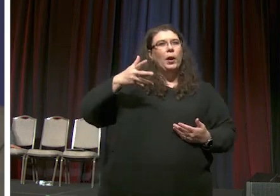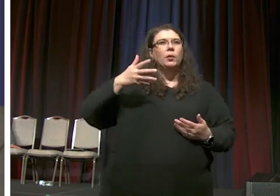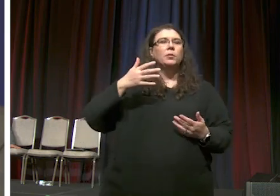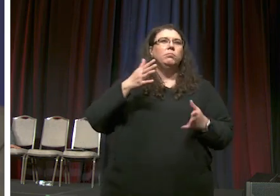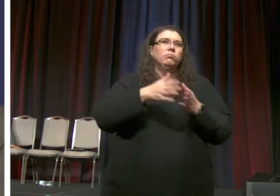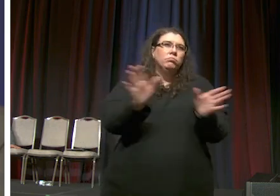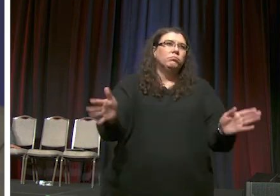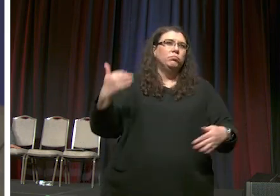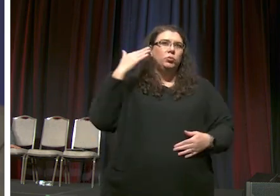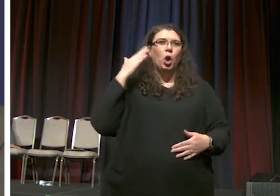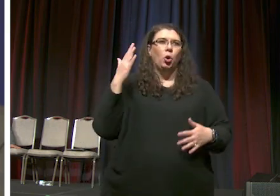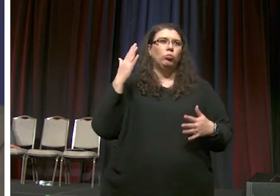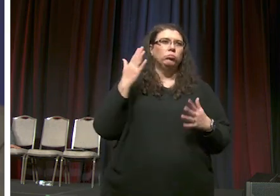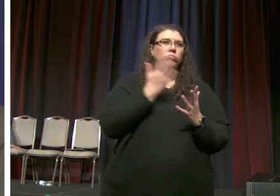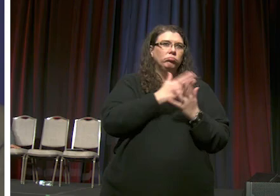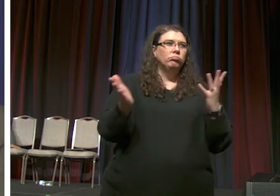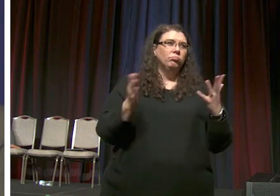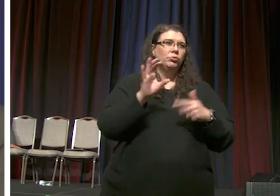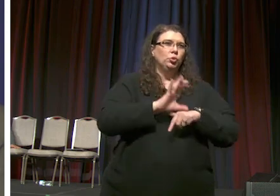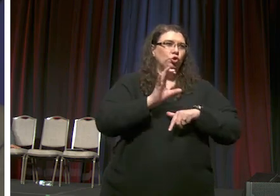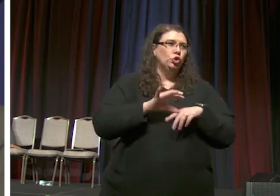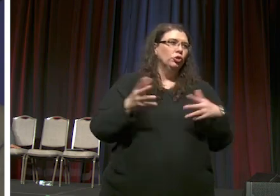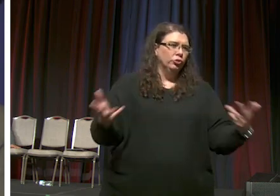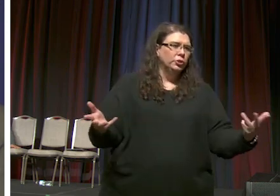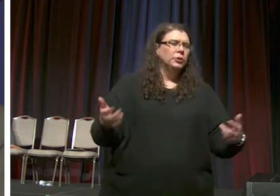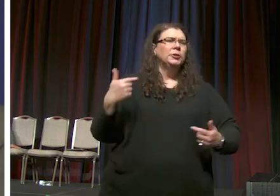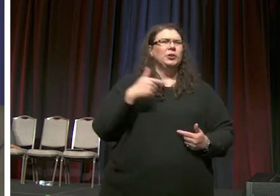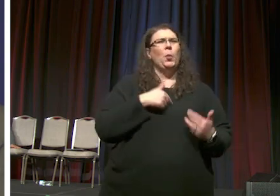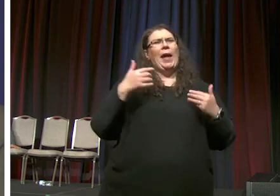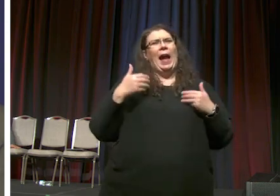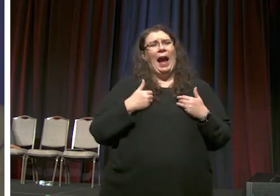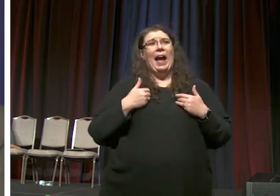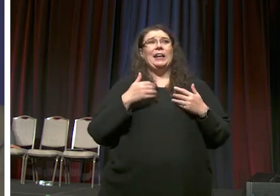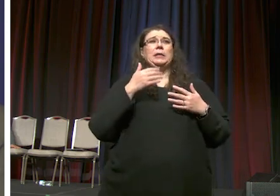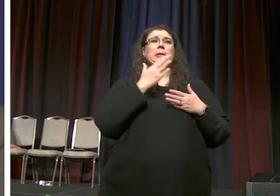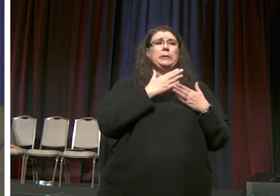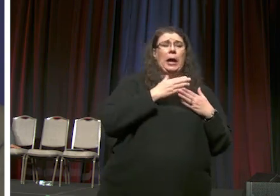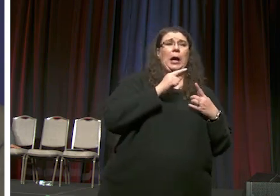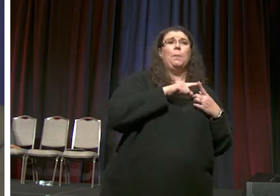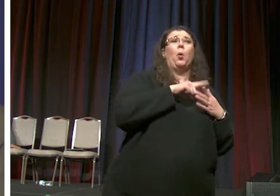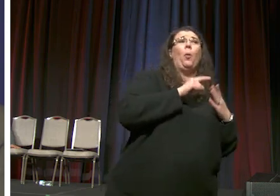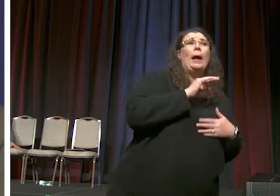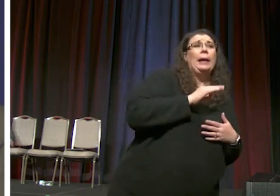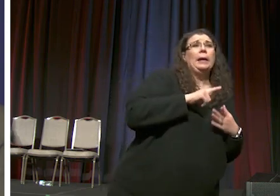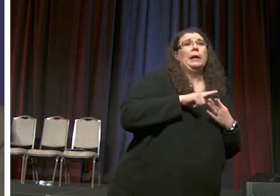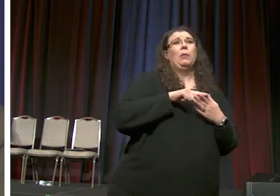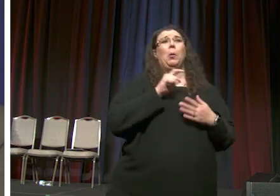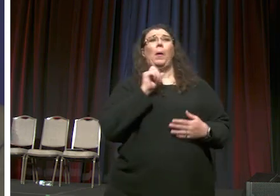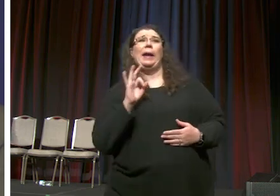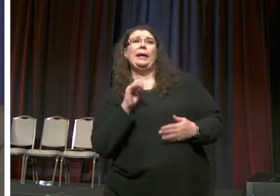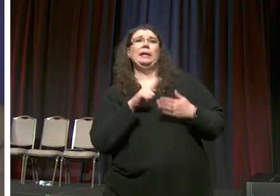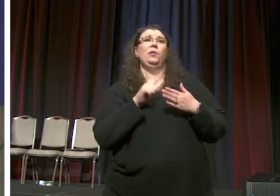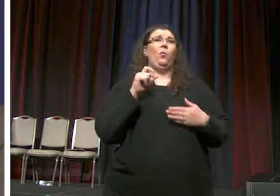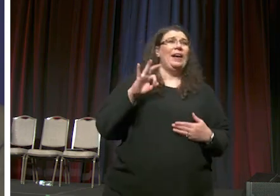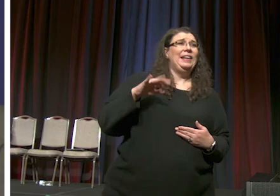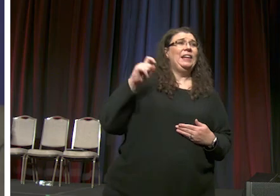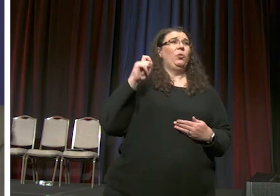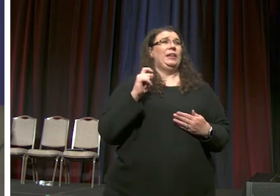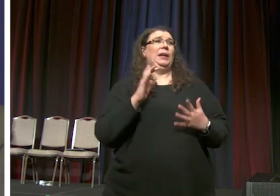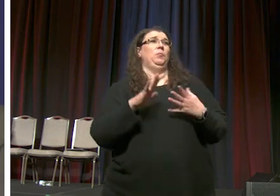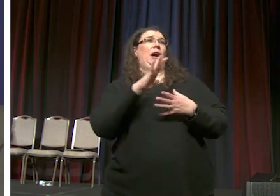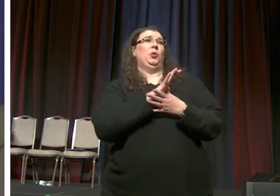known throughout throughout the church and so there have been some what if scenarios that if we needed to prioritize